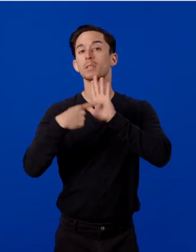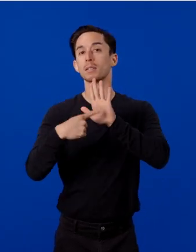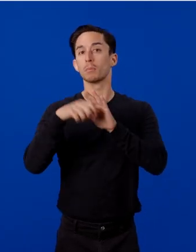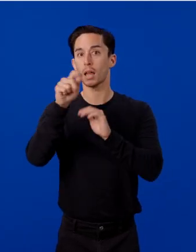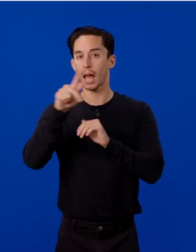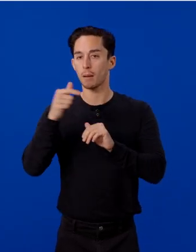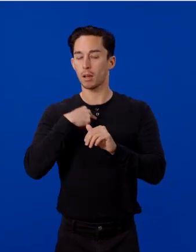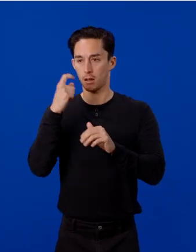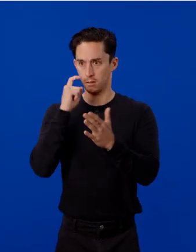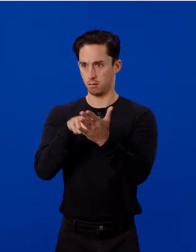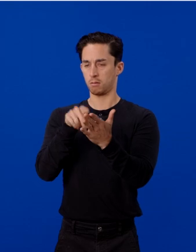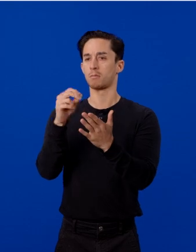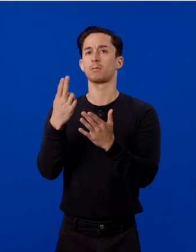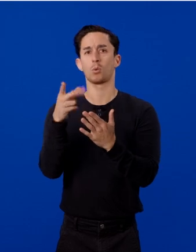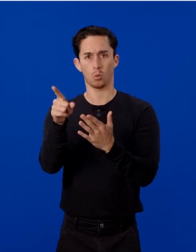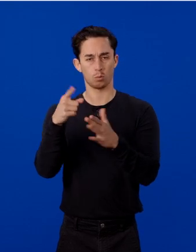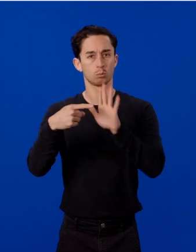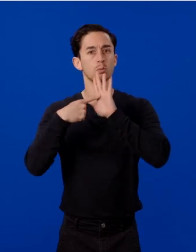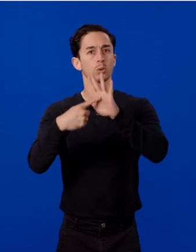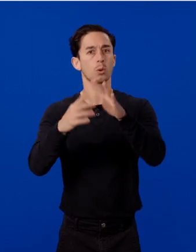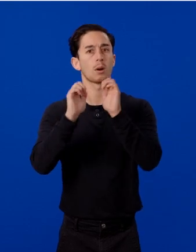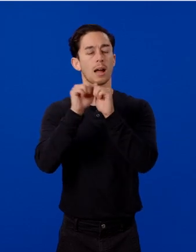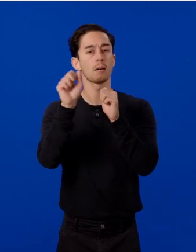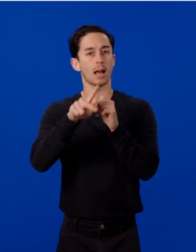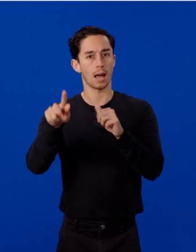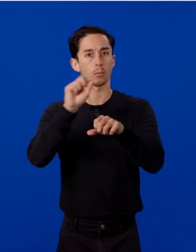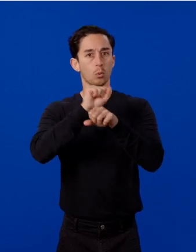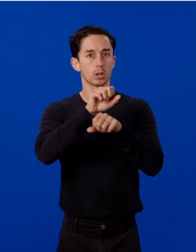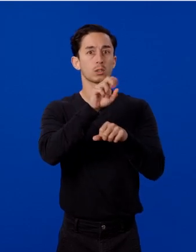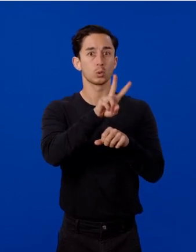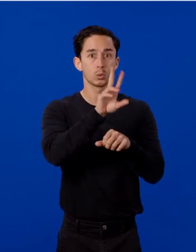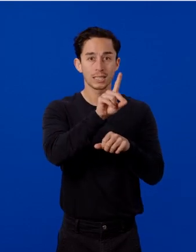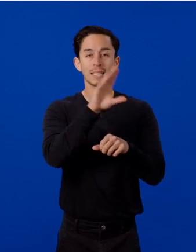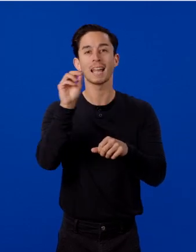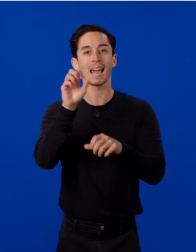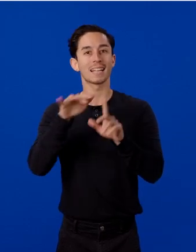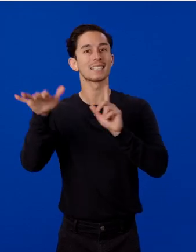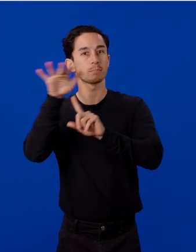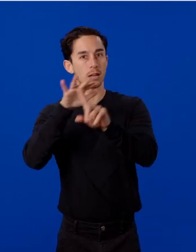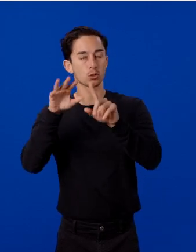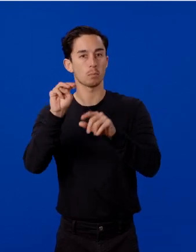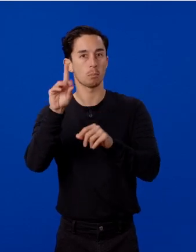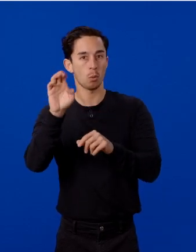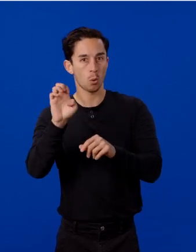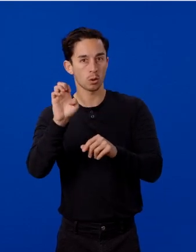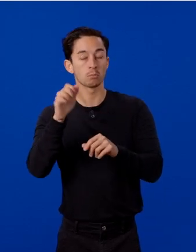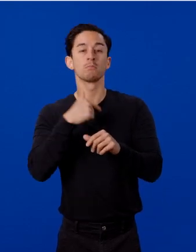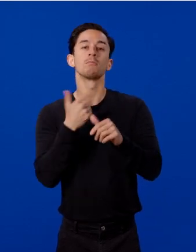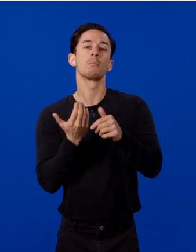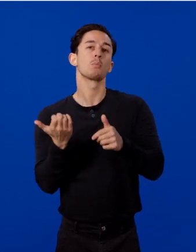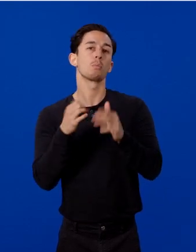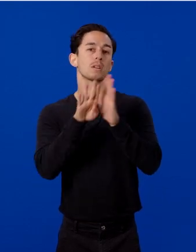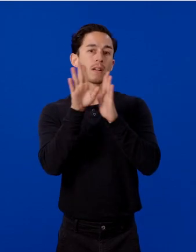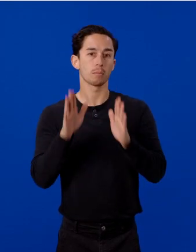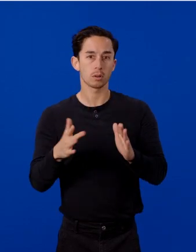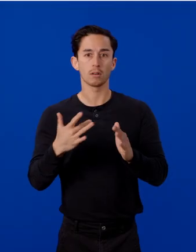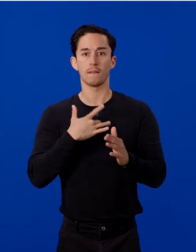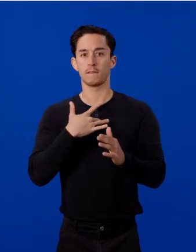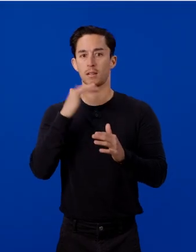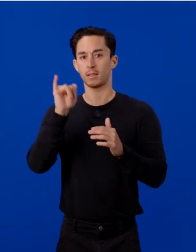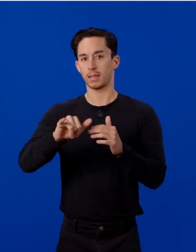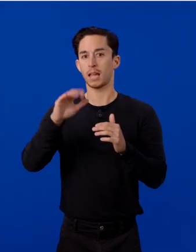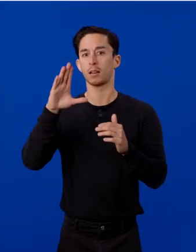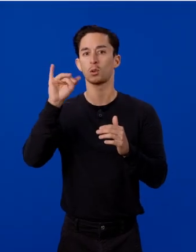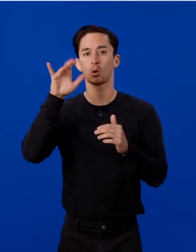showcased how an app could work in both 2D and spatial mode. As a mobile developer, I found the Kotlin-based SDK